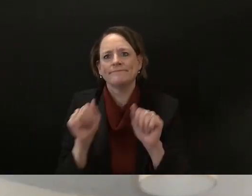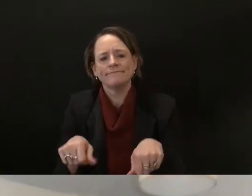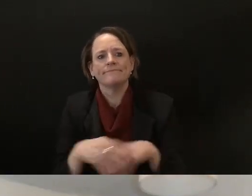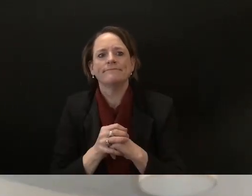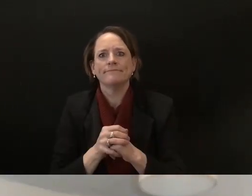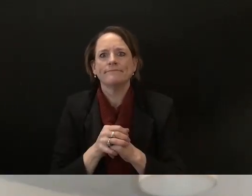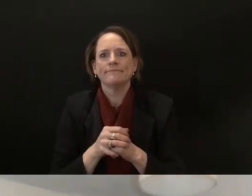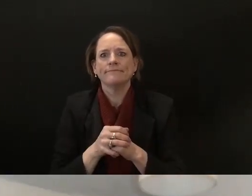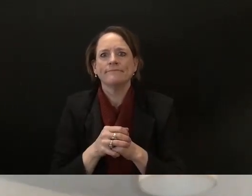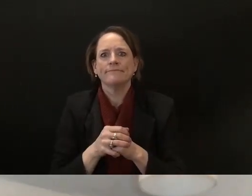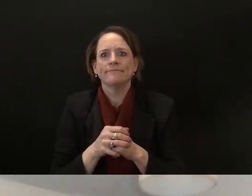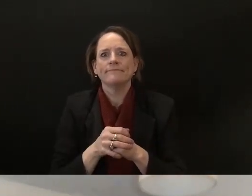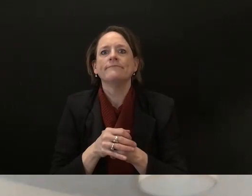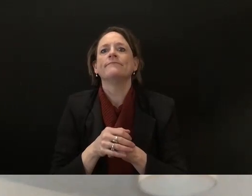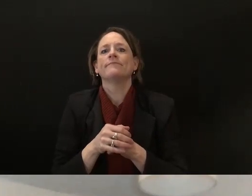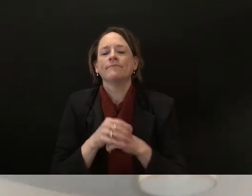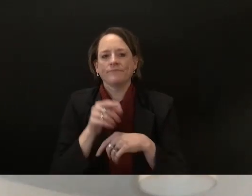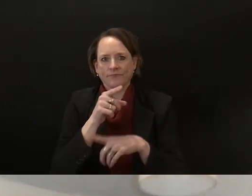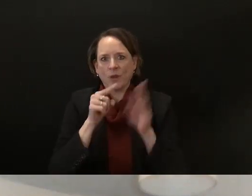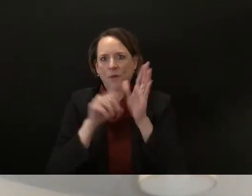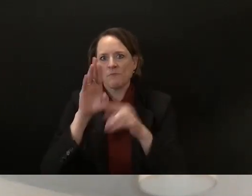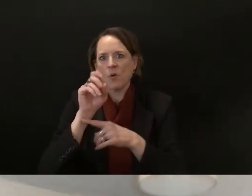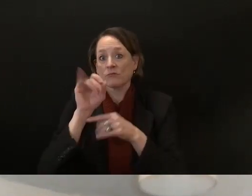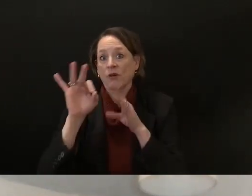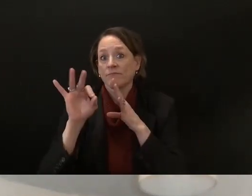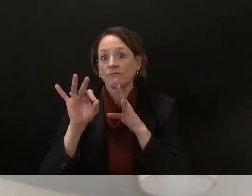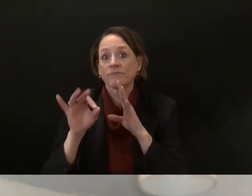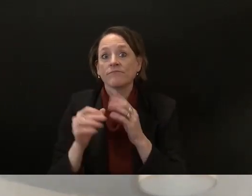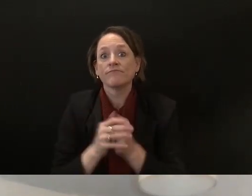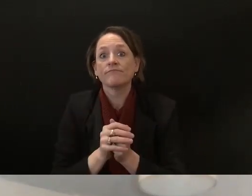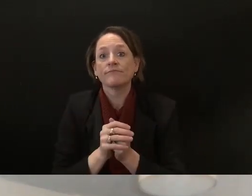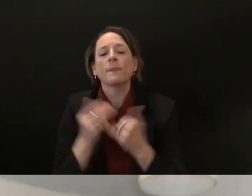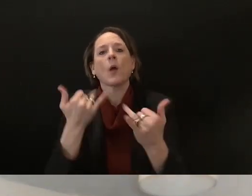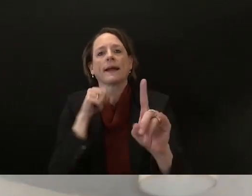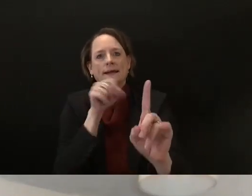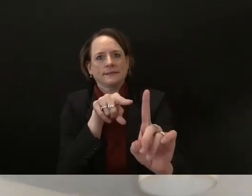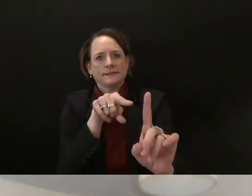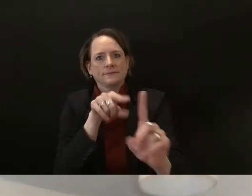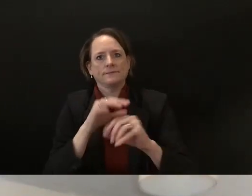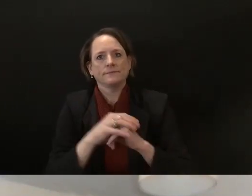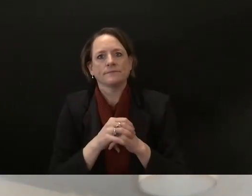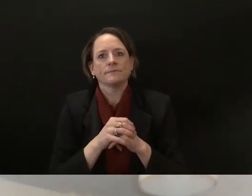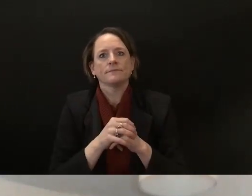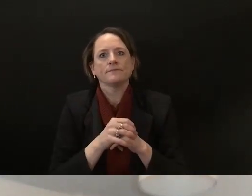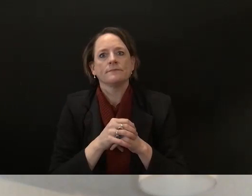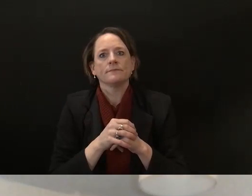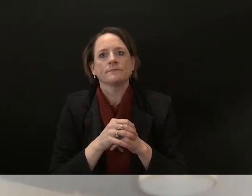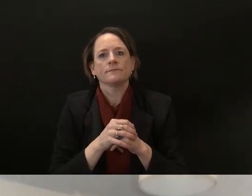towards all of us but i'll go first how will you support the fight against systemic racism and those affected by it